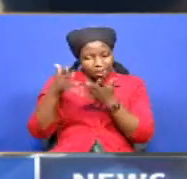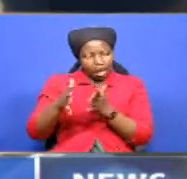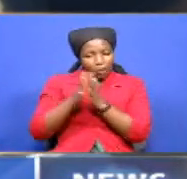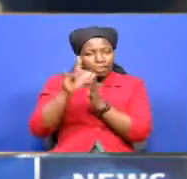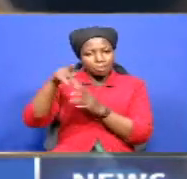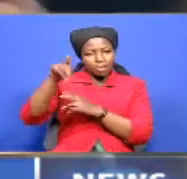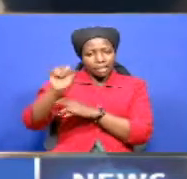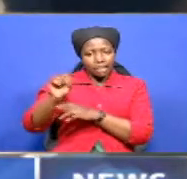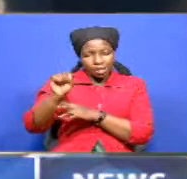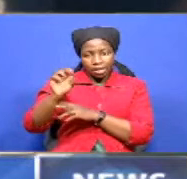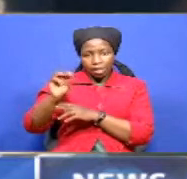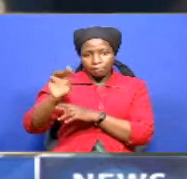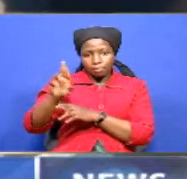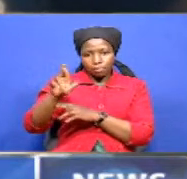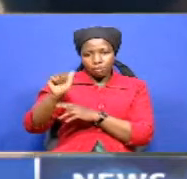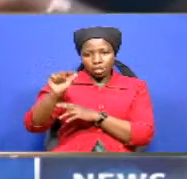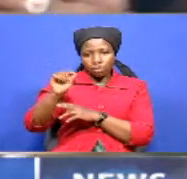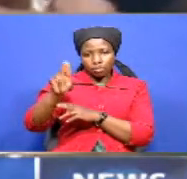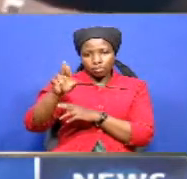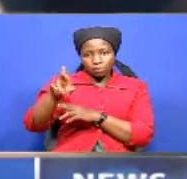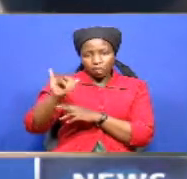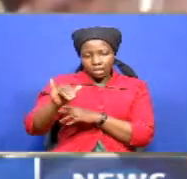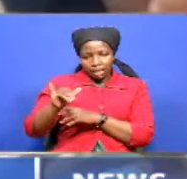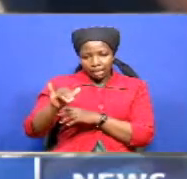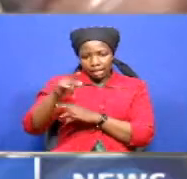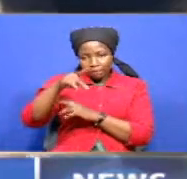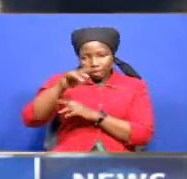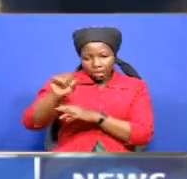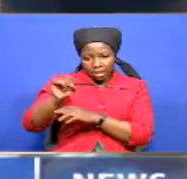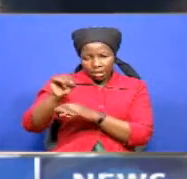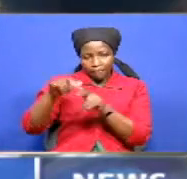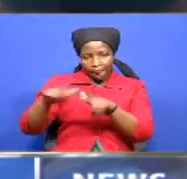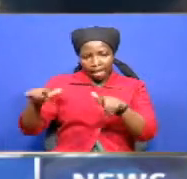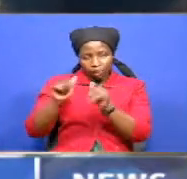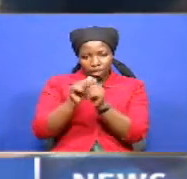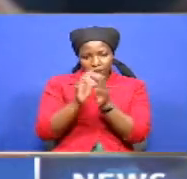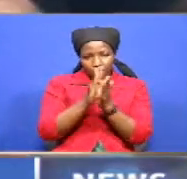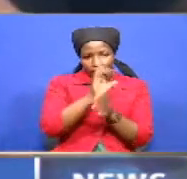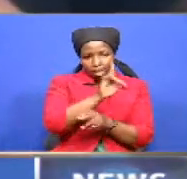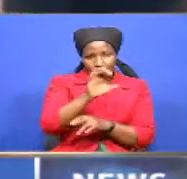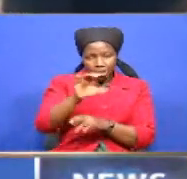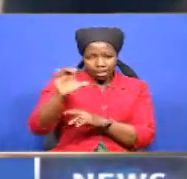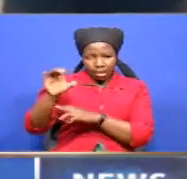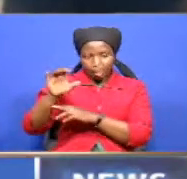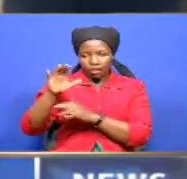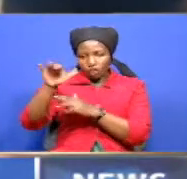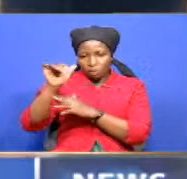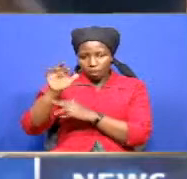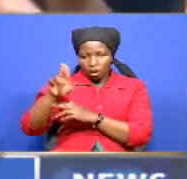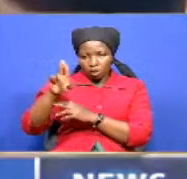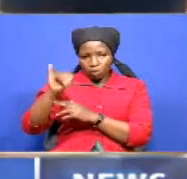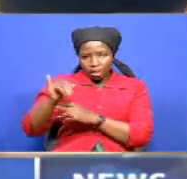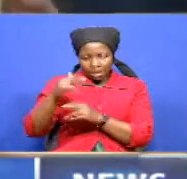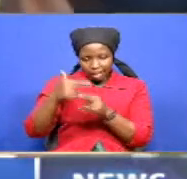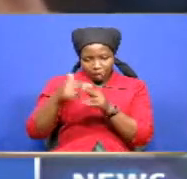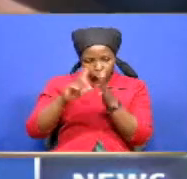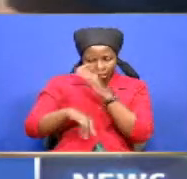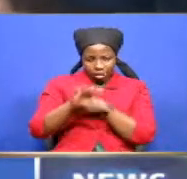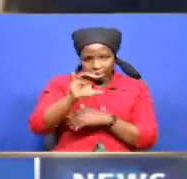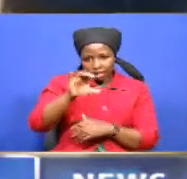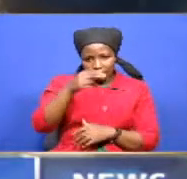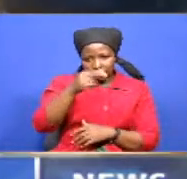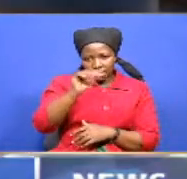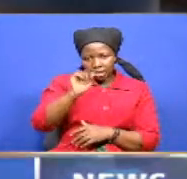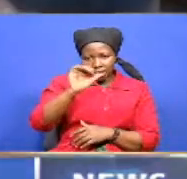ps of land tulikuwa na dcc waruai anaitua i think chacha something chacha daniel or